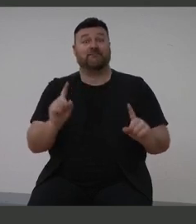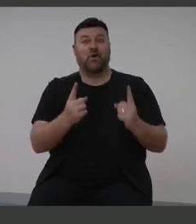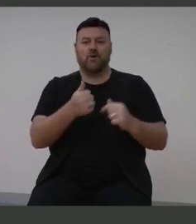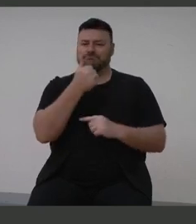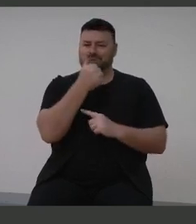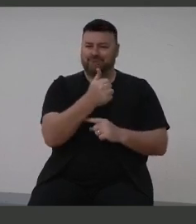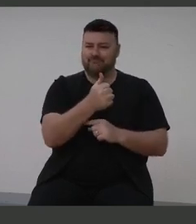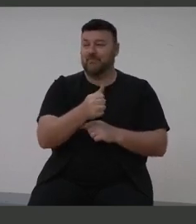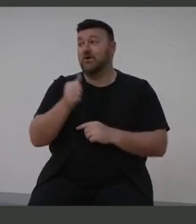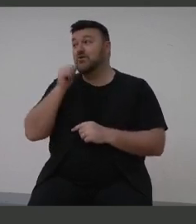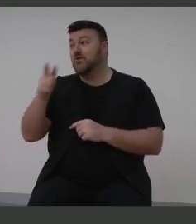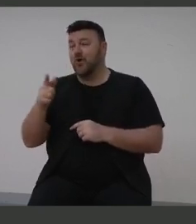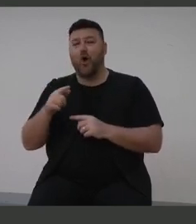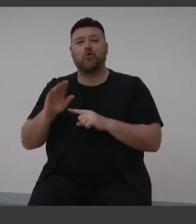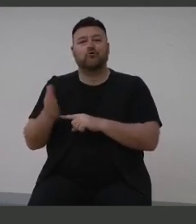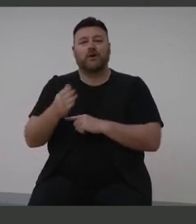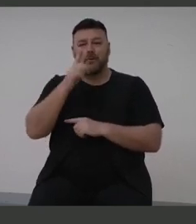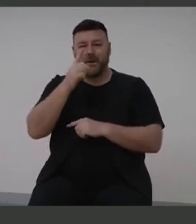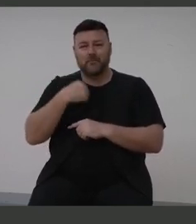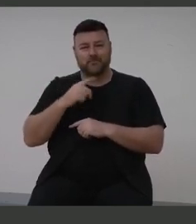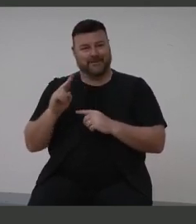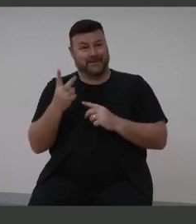is the hardest to win.